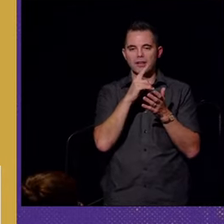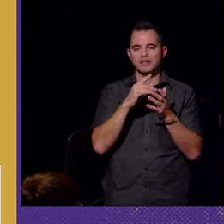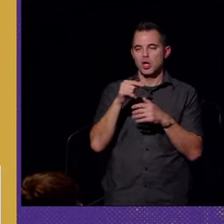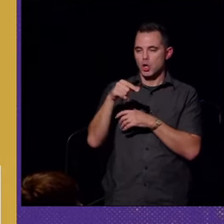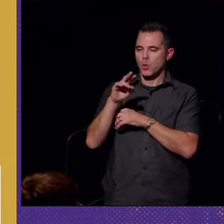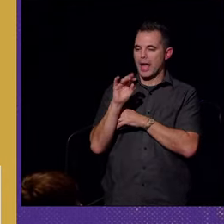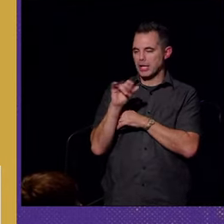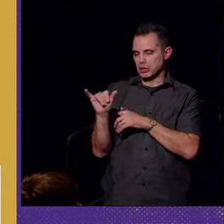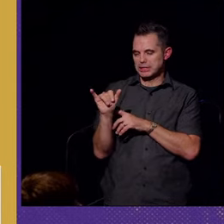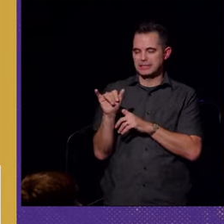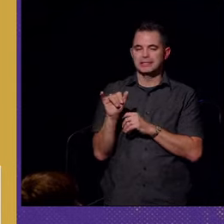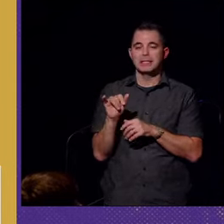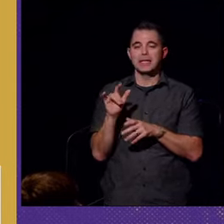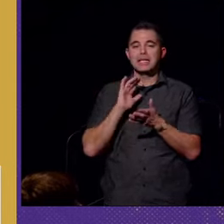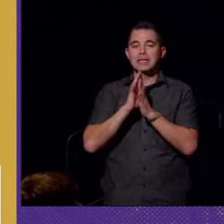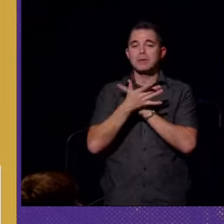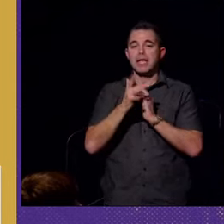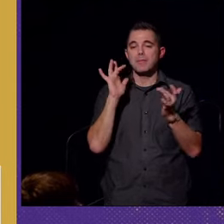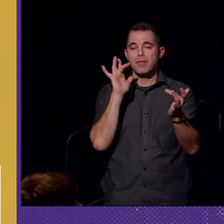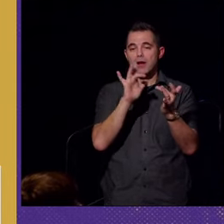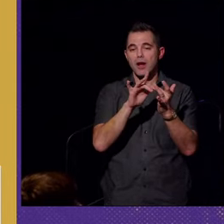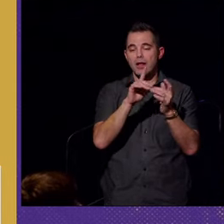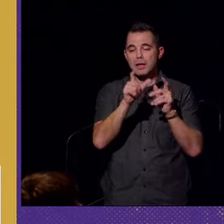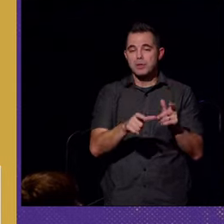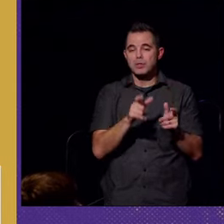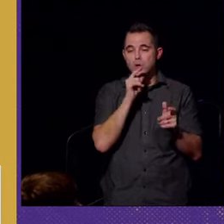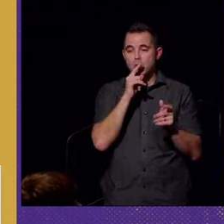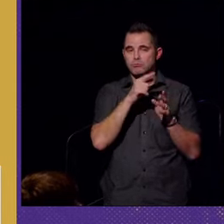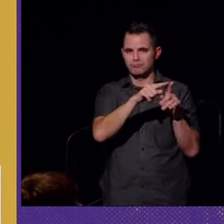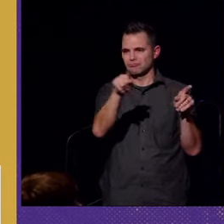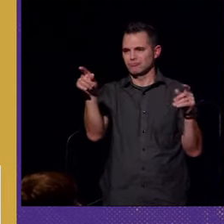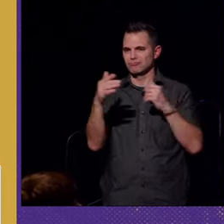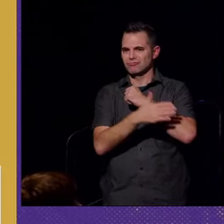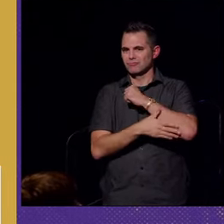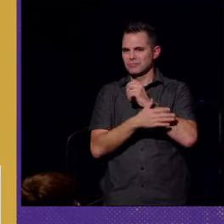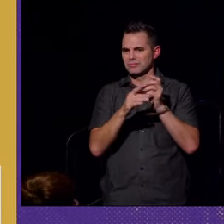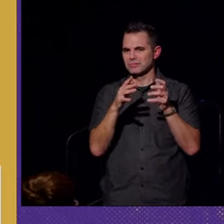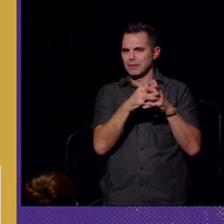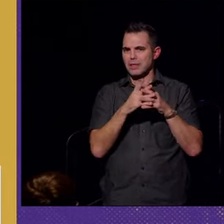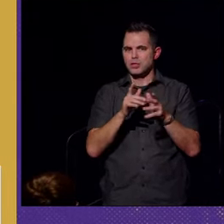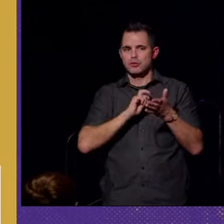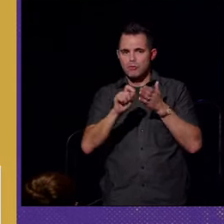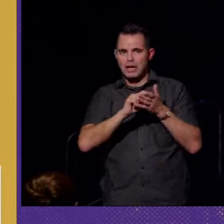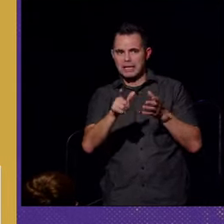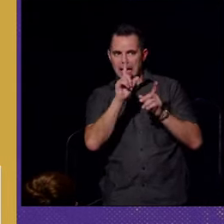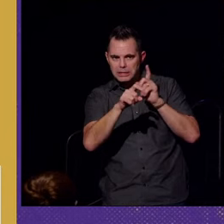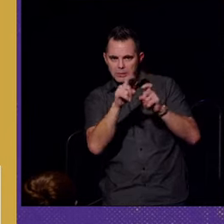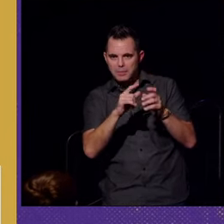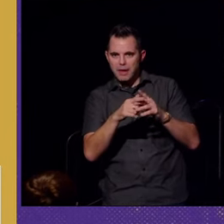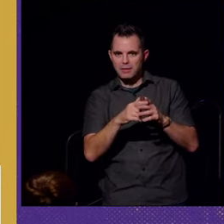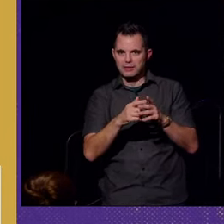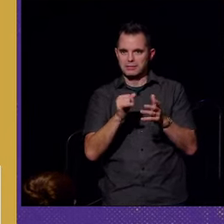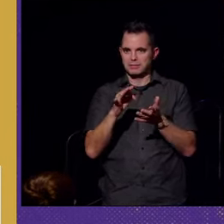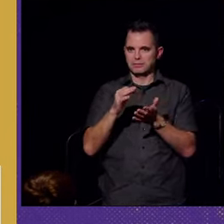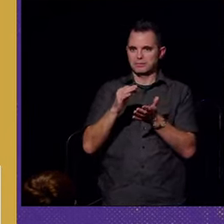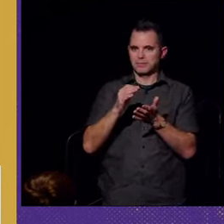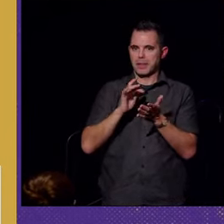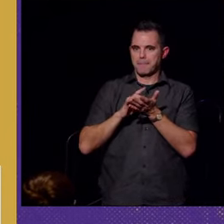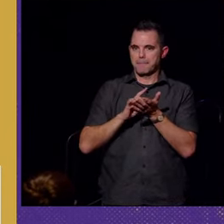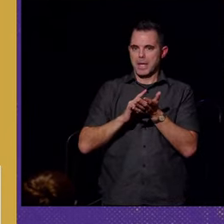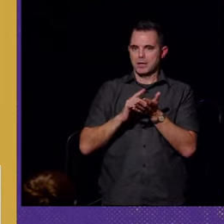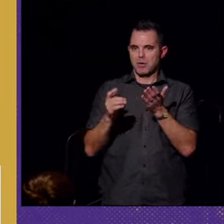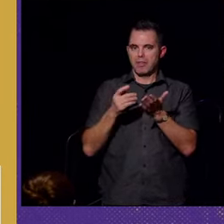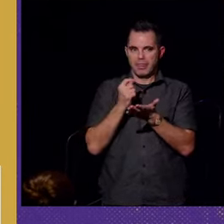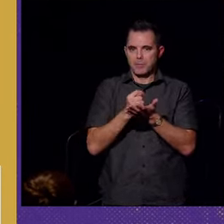he became the contact person for people across the country to write to, to ask questions about the legitimacy of medical